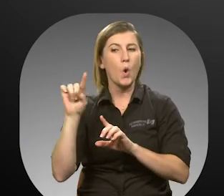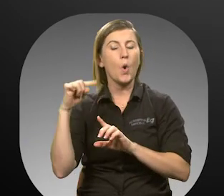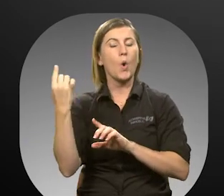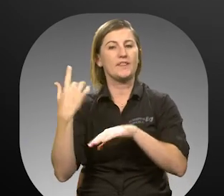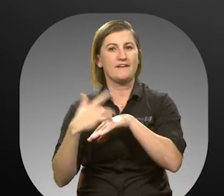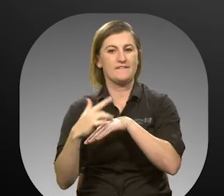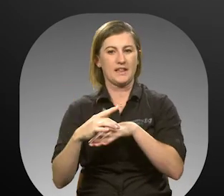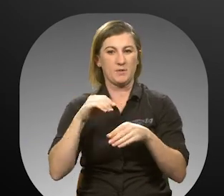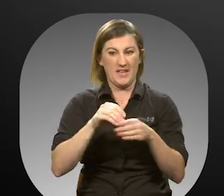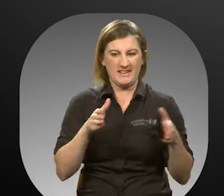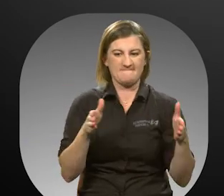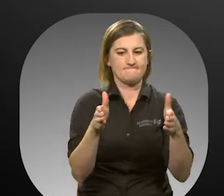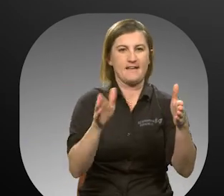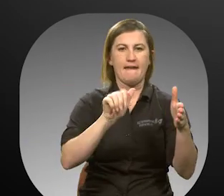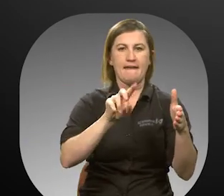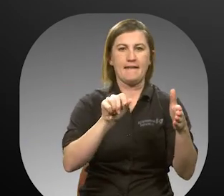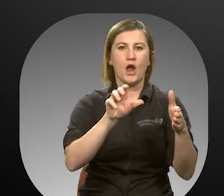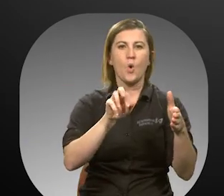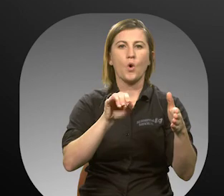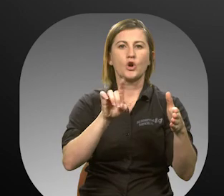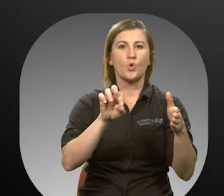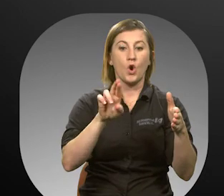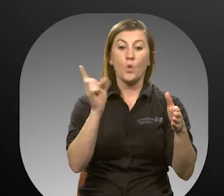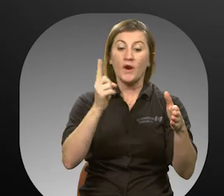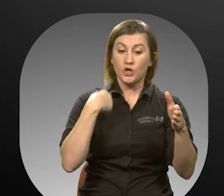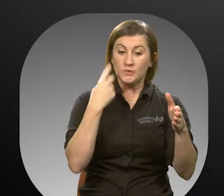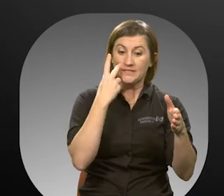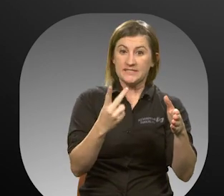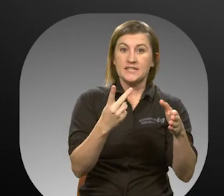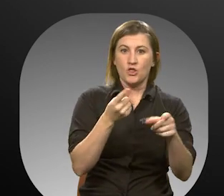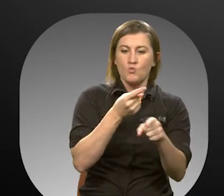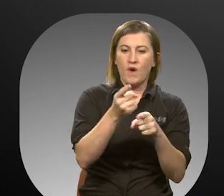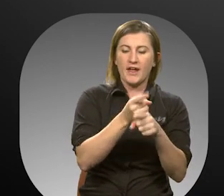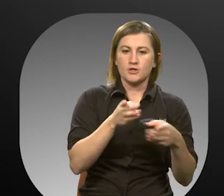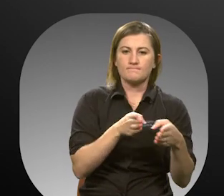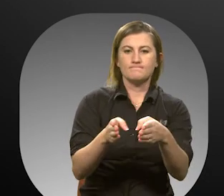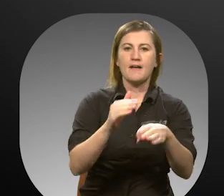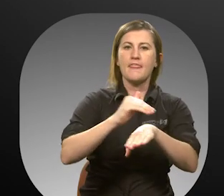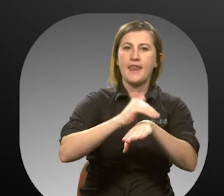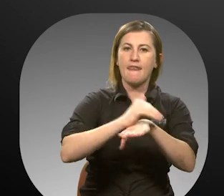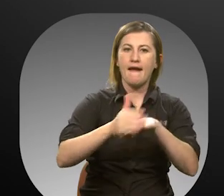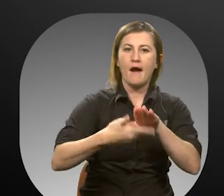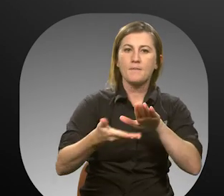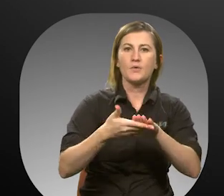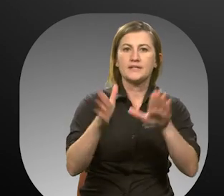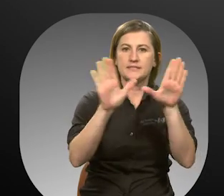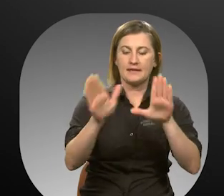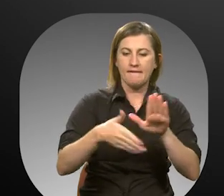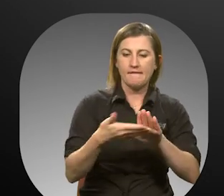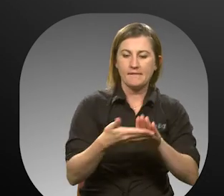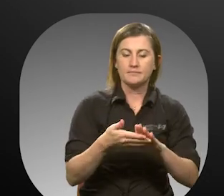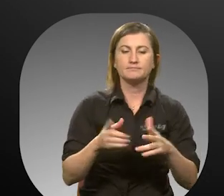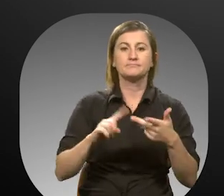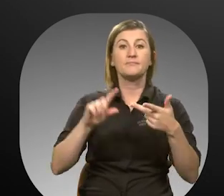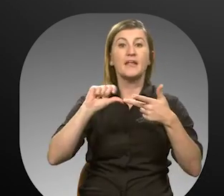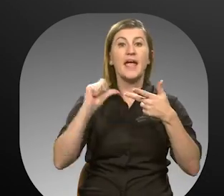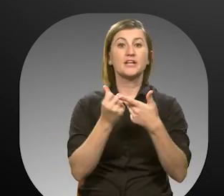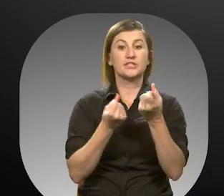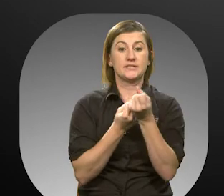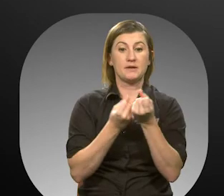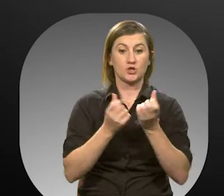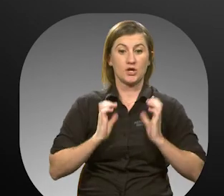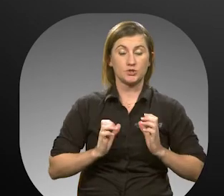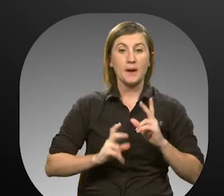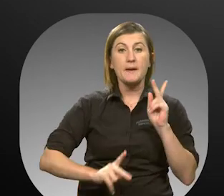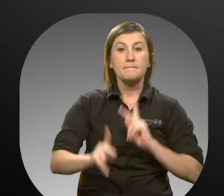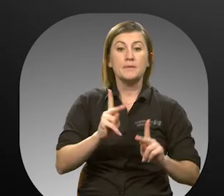available in the ADA corridor, where fixed routes operate night and Sunday. Agency Sponsored Customers. People